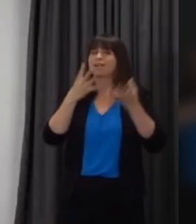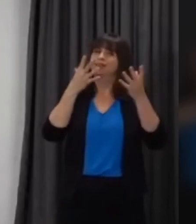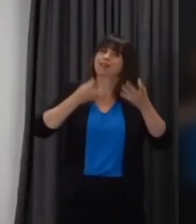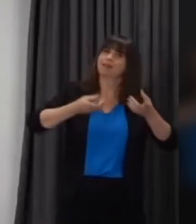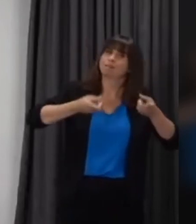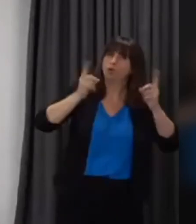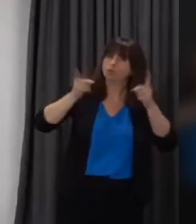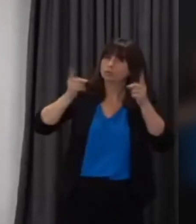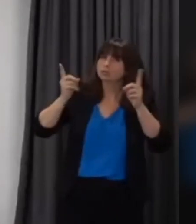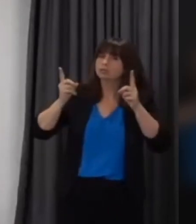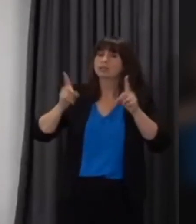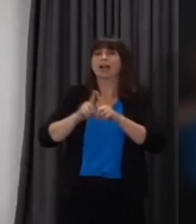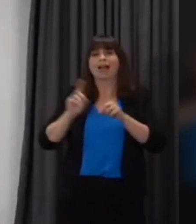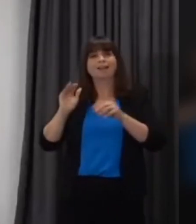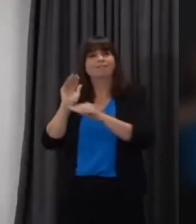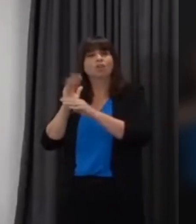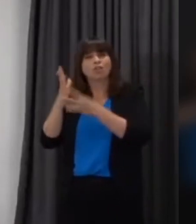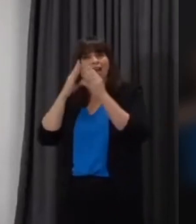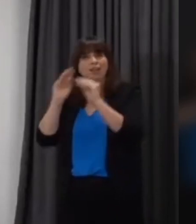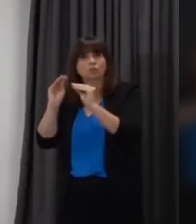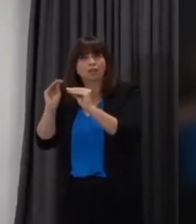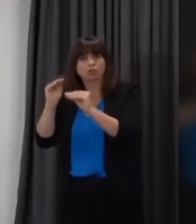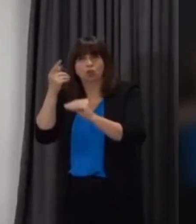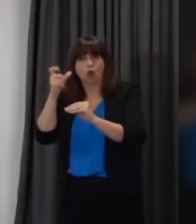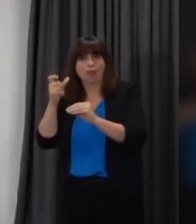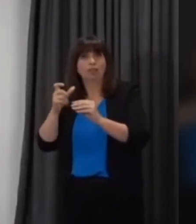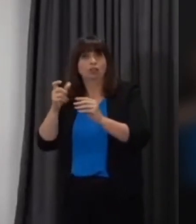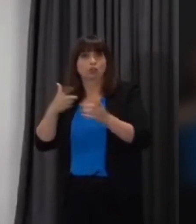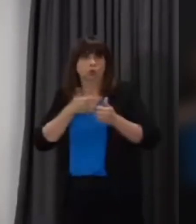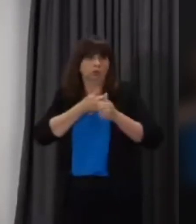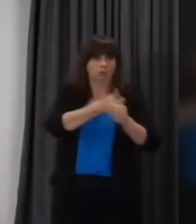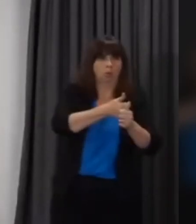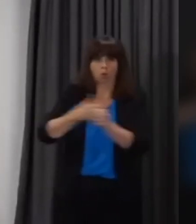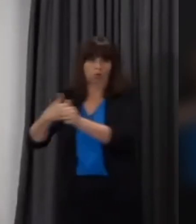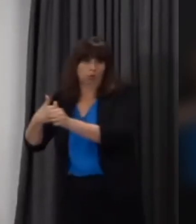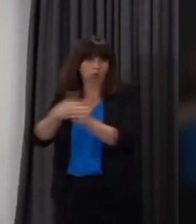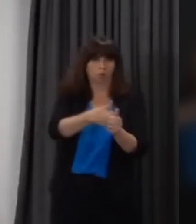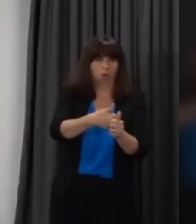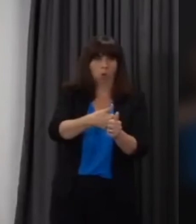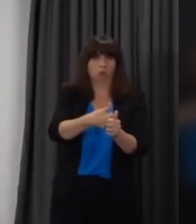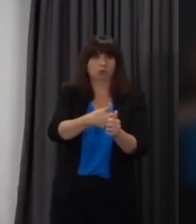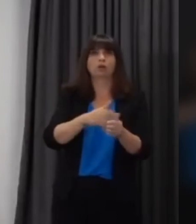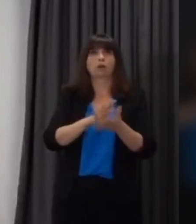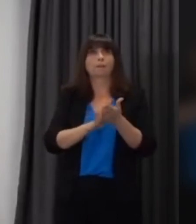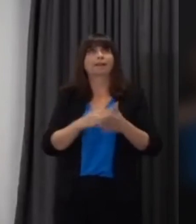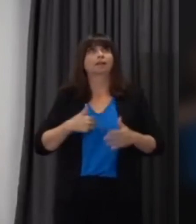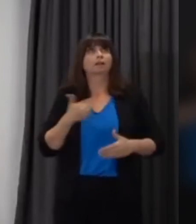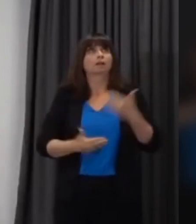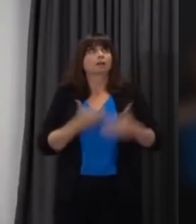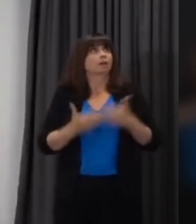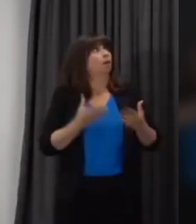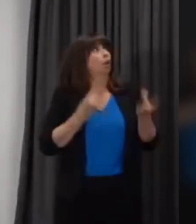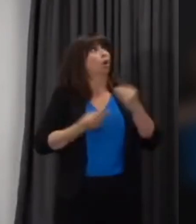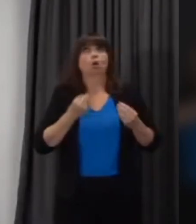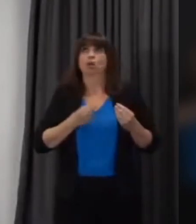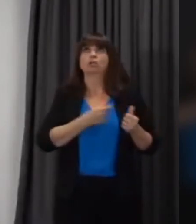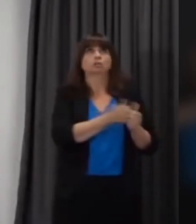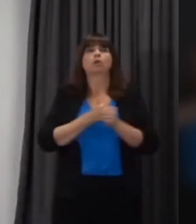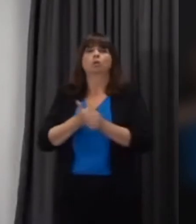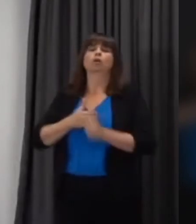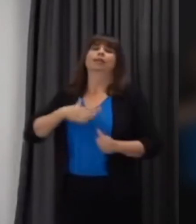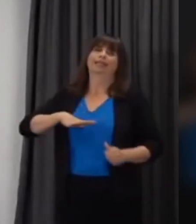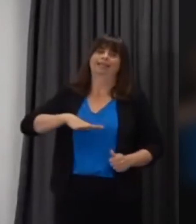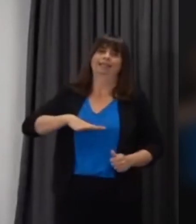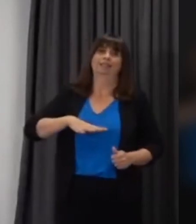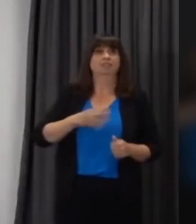to look at ways in which we can continue to support that young person in their training journeys so for some it might be returning